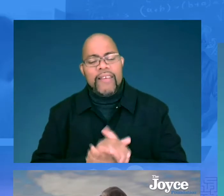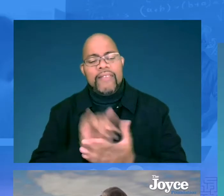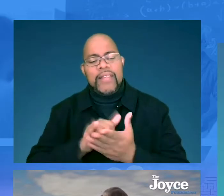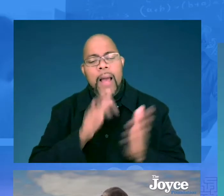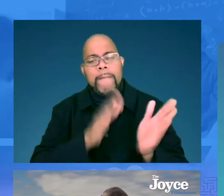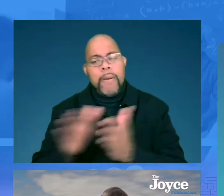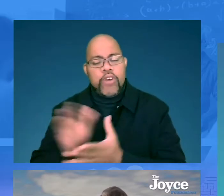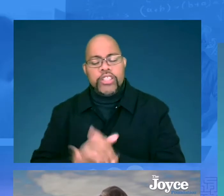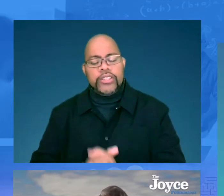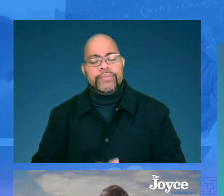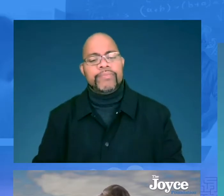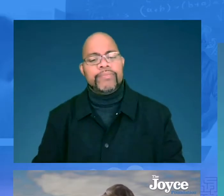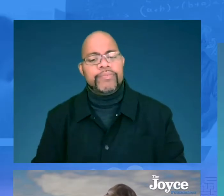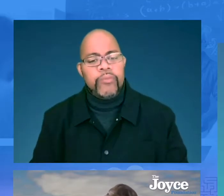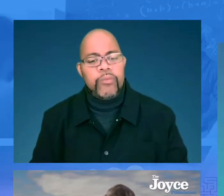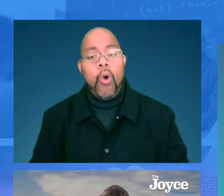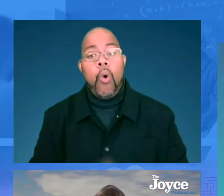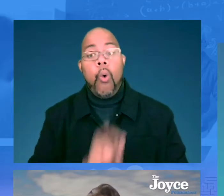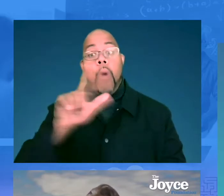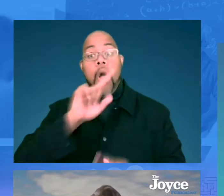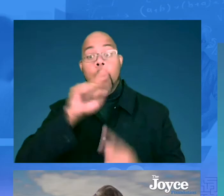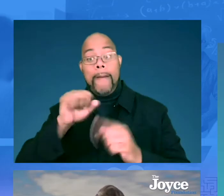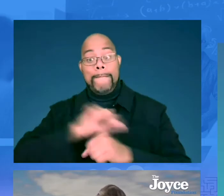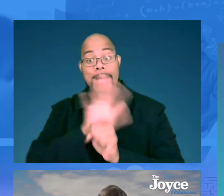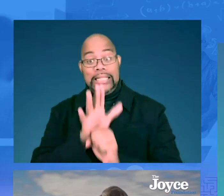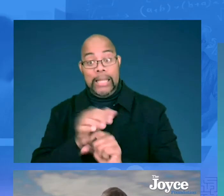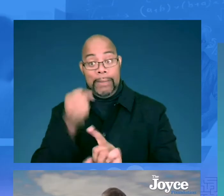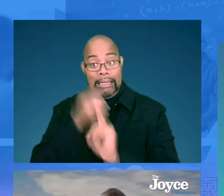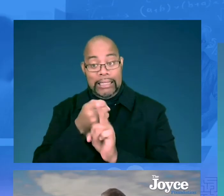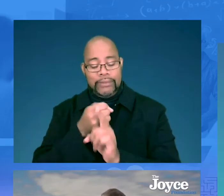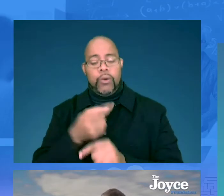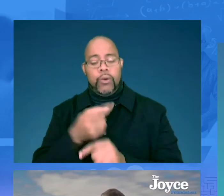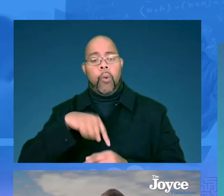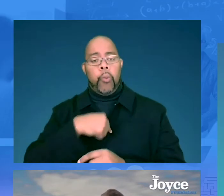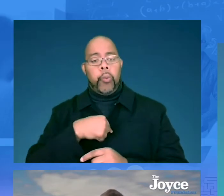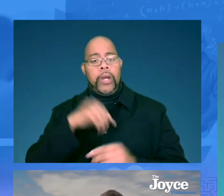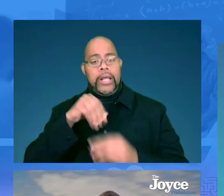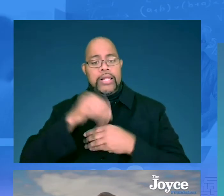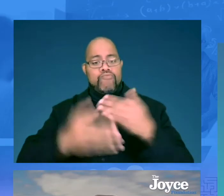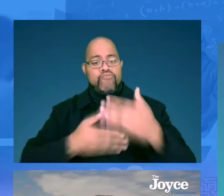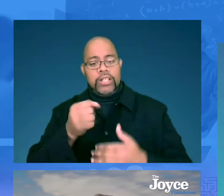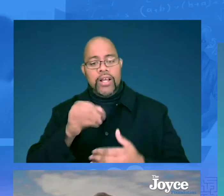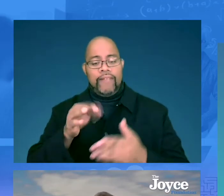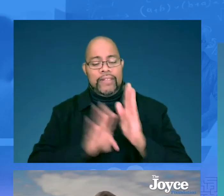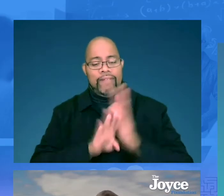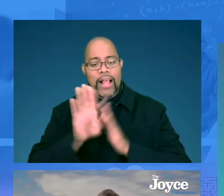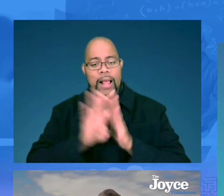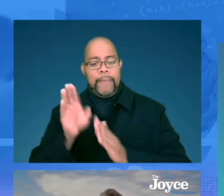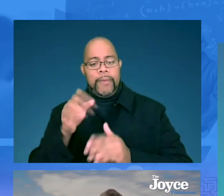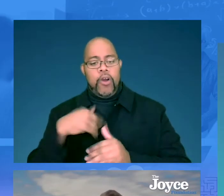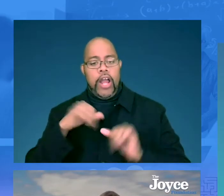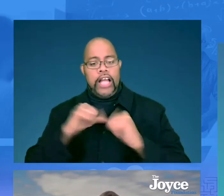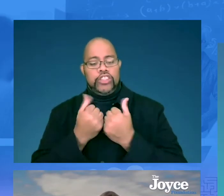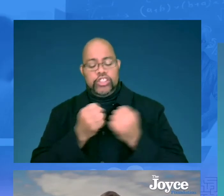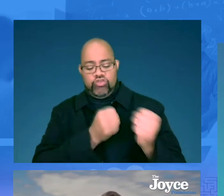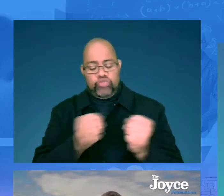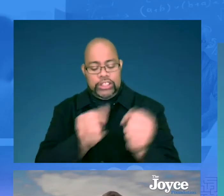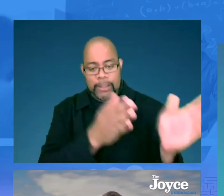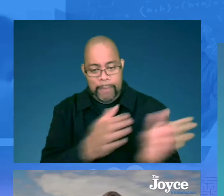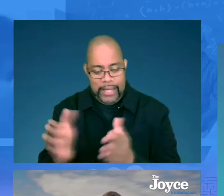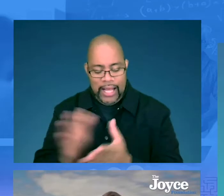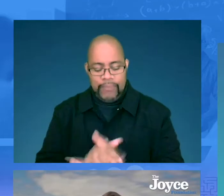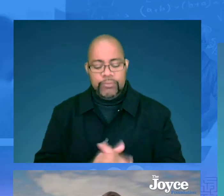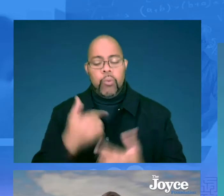bit about sort of that preparation? Well, when the pandemic hit in Illinois, we were in the process of developing our